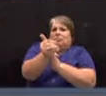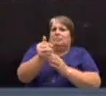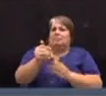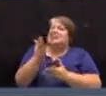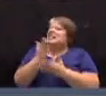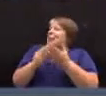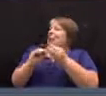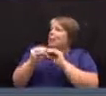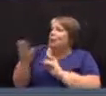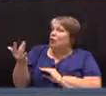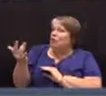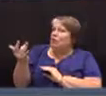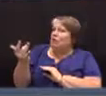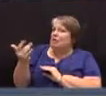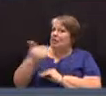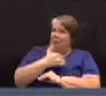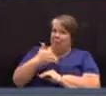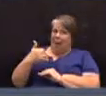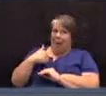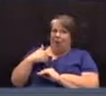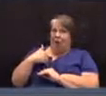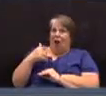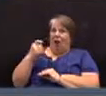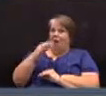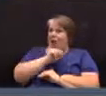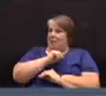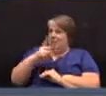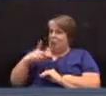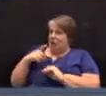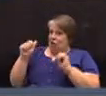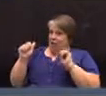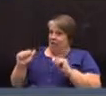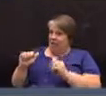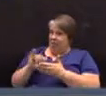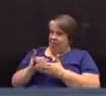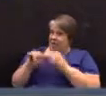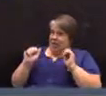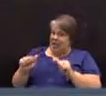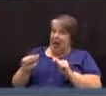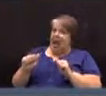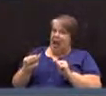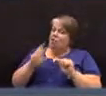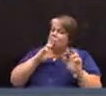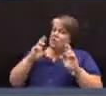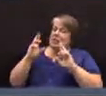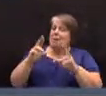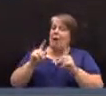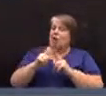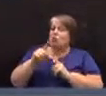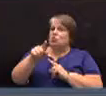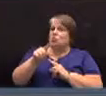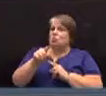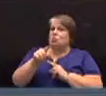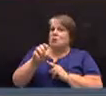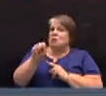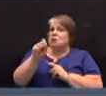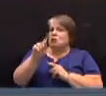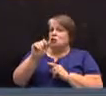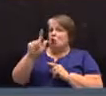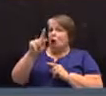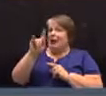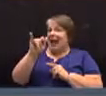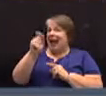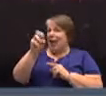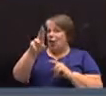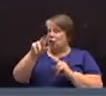Some numbers. Is there a member of the administration that can respond to Ms. Stahl Tyler's question?